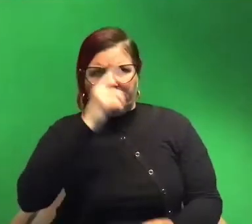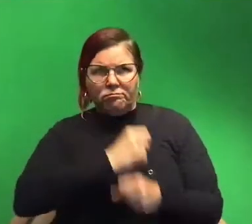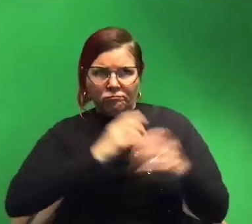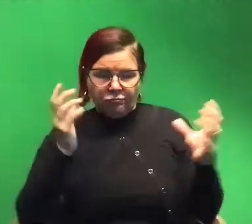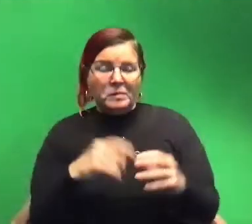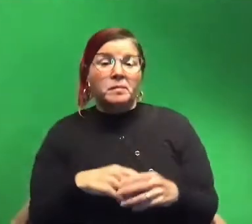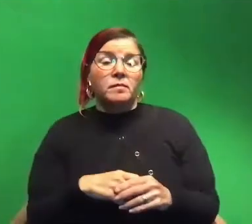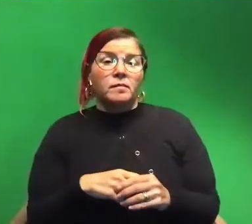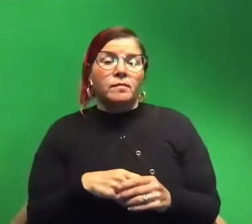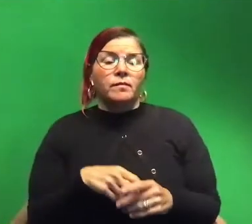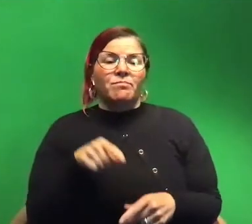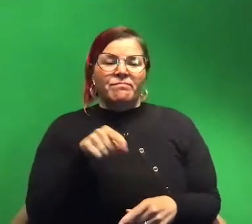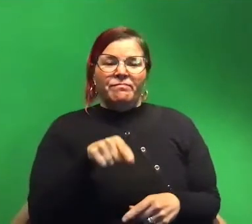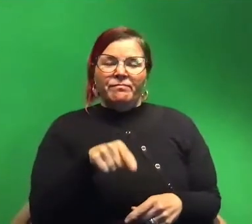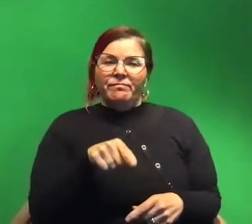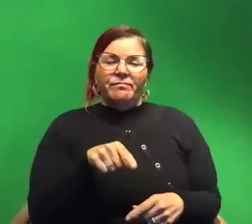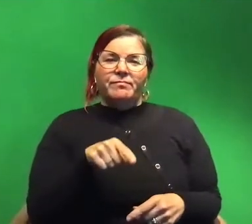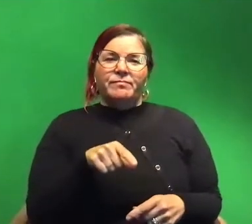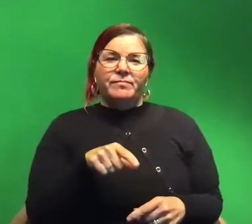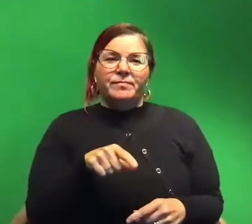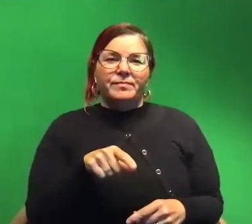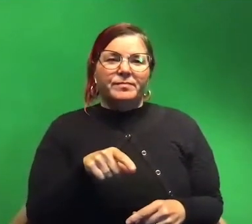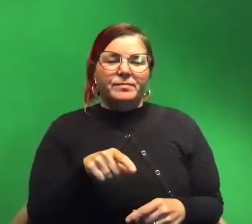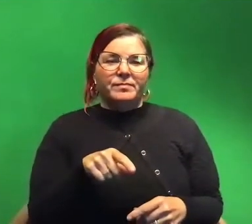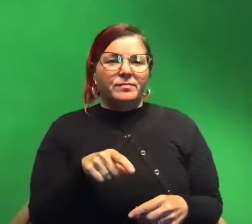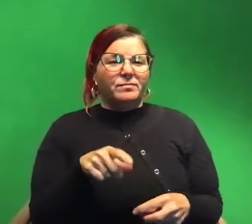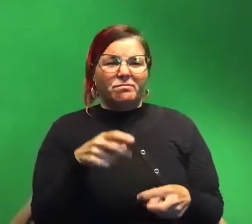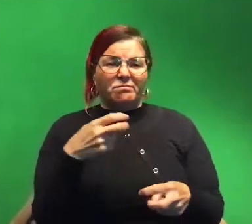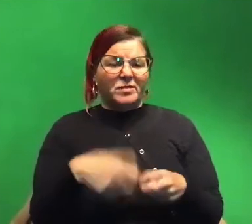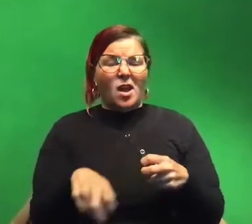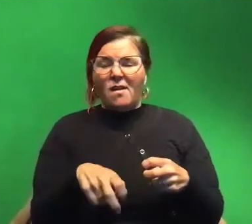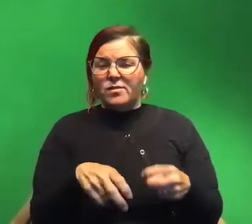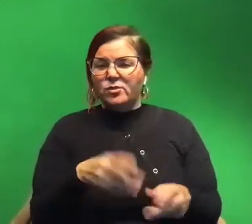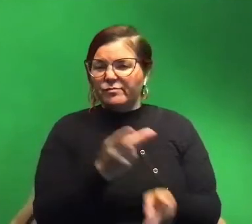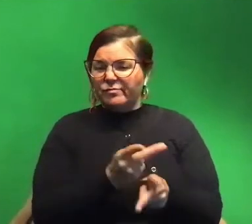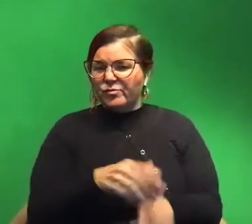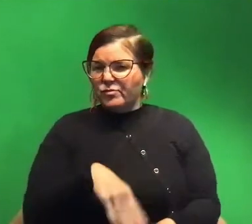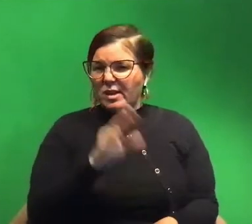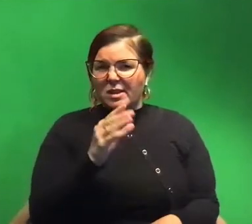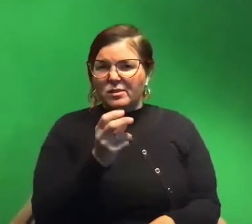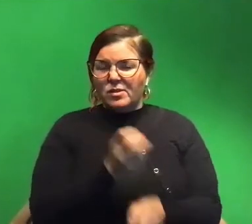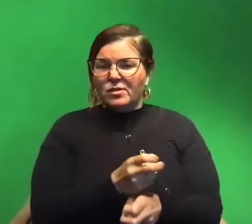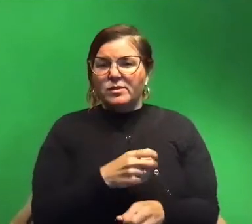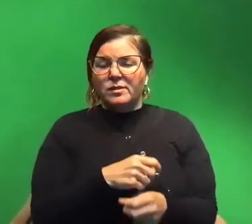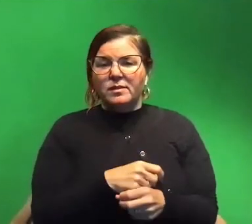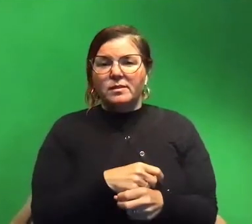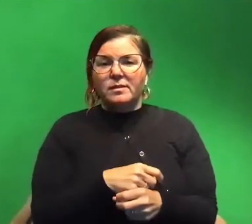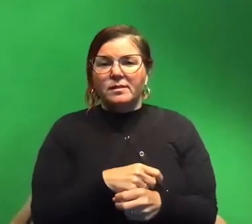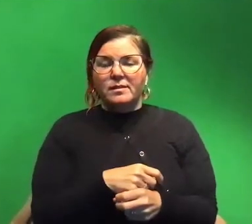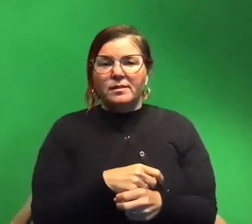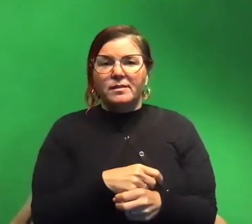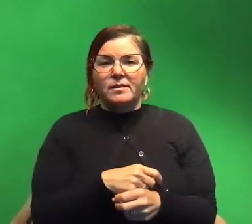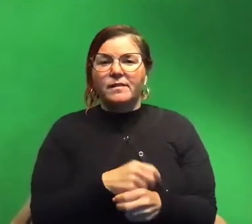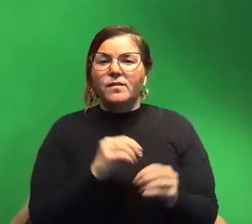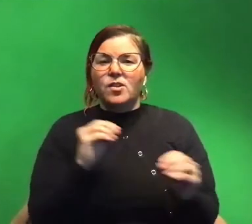Um those uh are so hard to raise. I don't know how anybody does. Yeah they have they have no